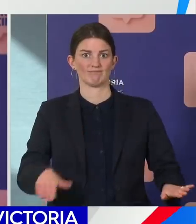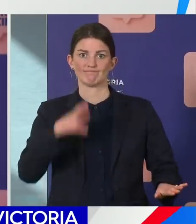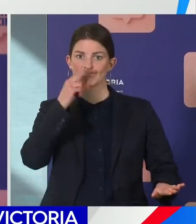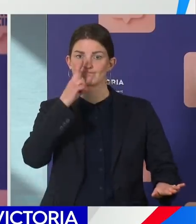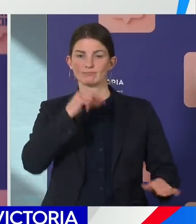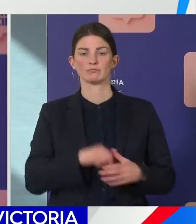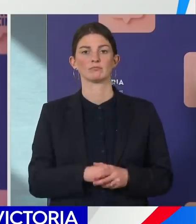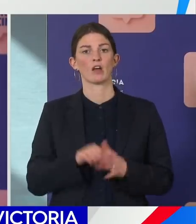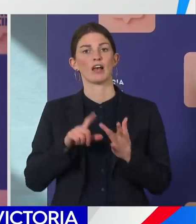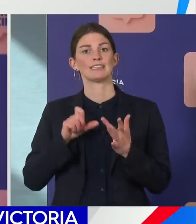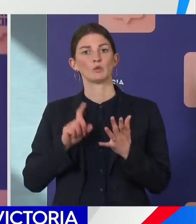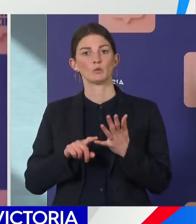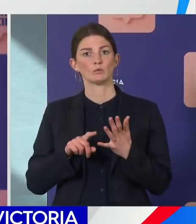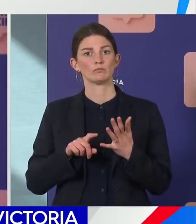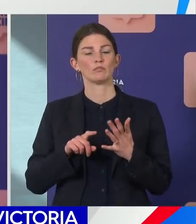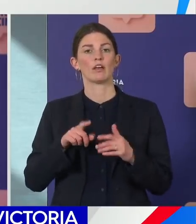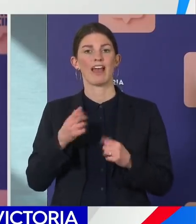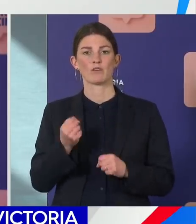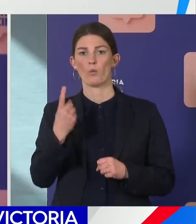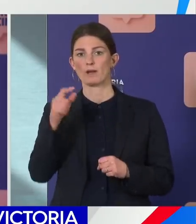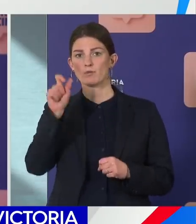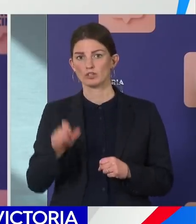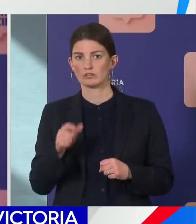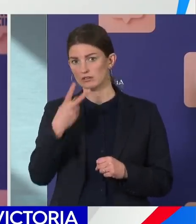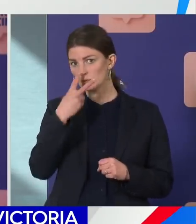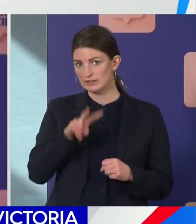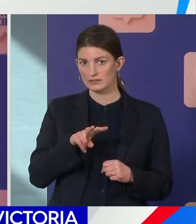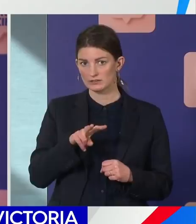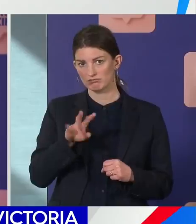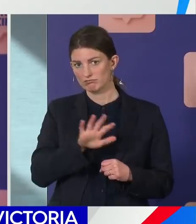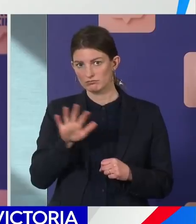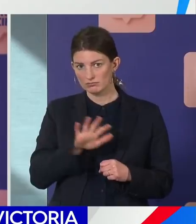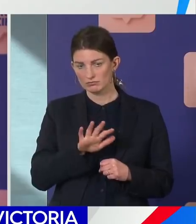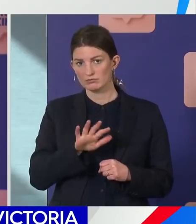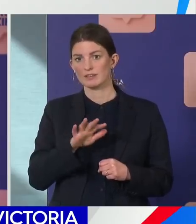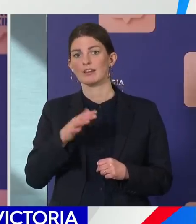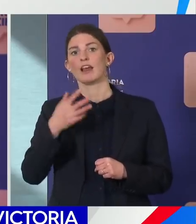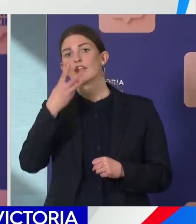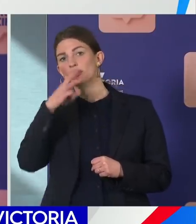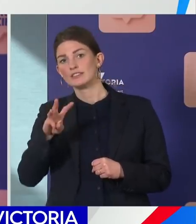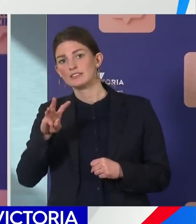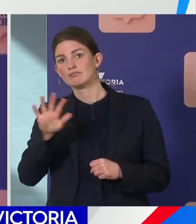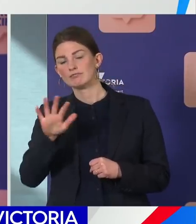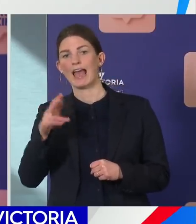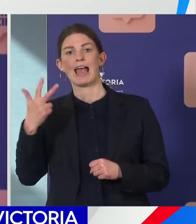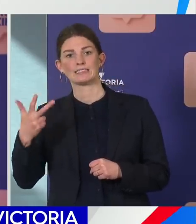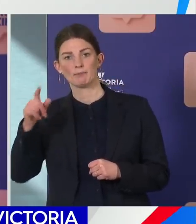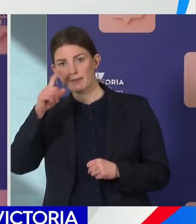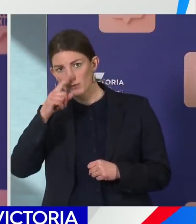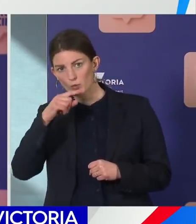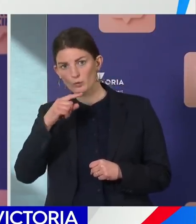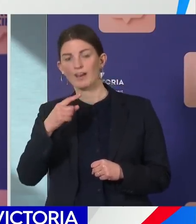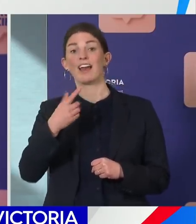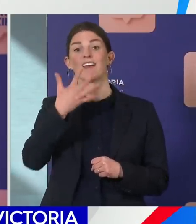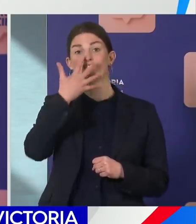have one person. In their 40s, we have eight people. In their 50s, we have two people. So again,